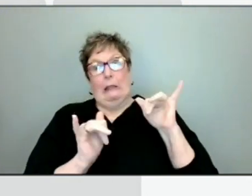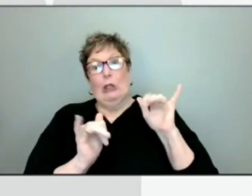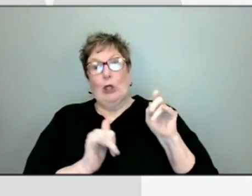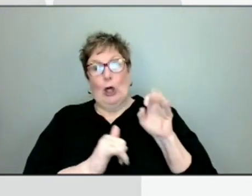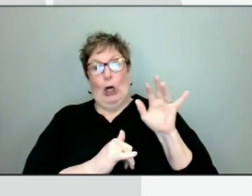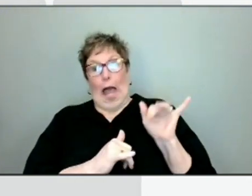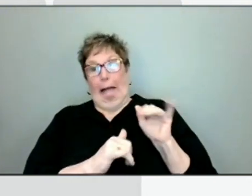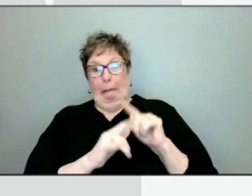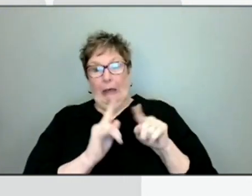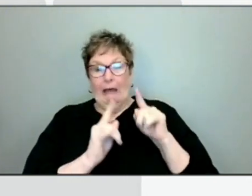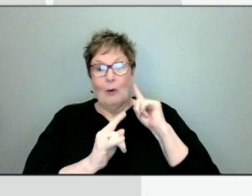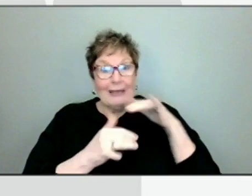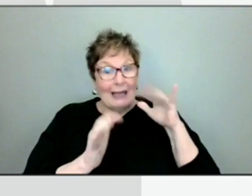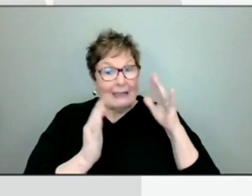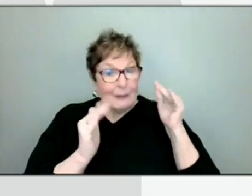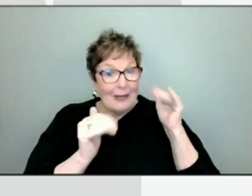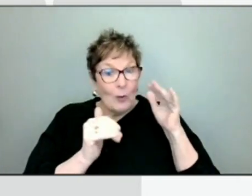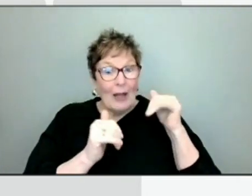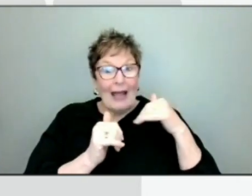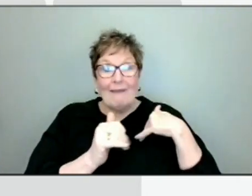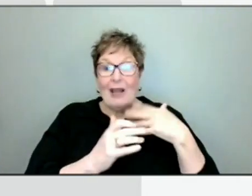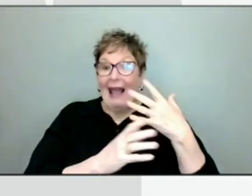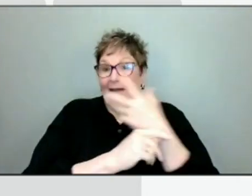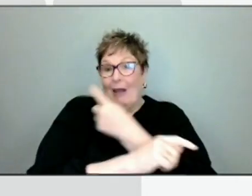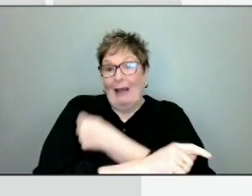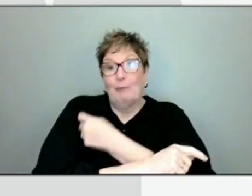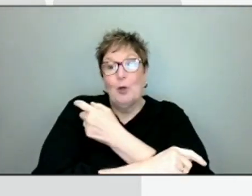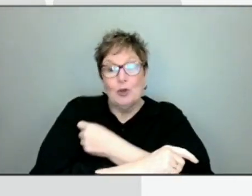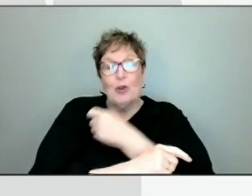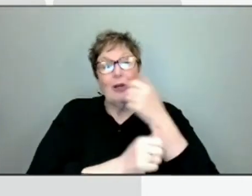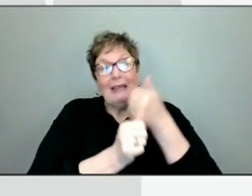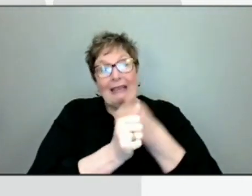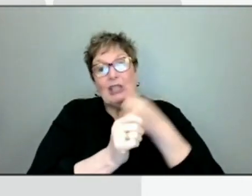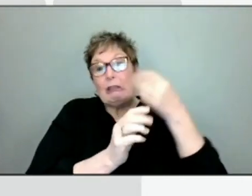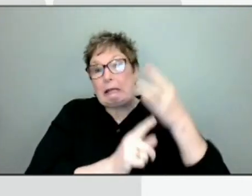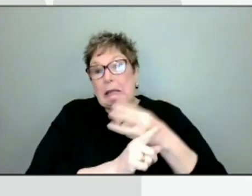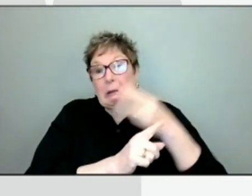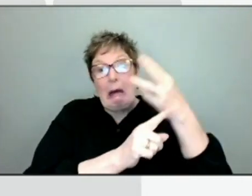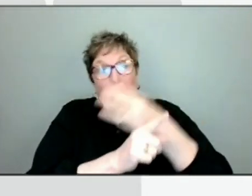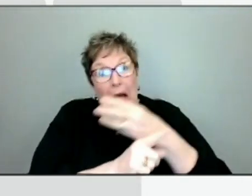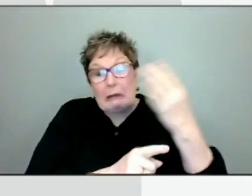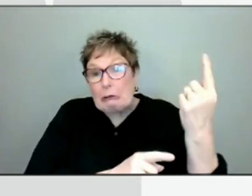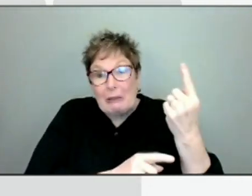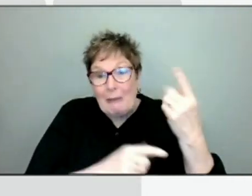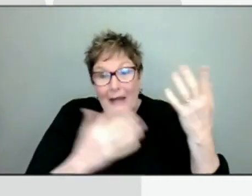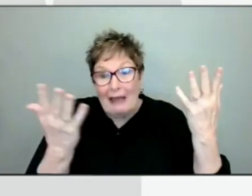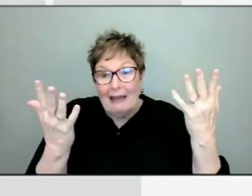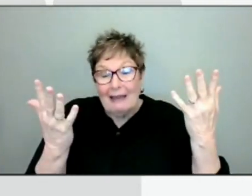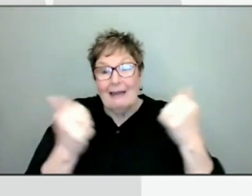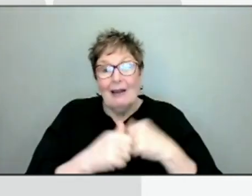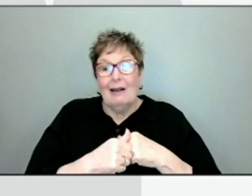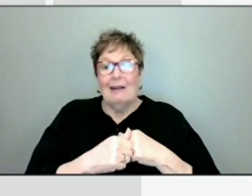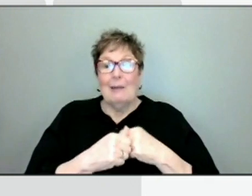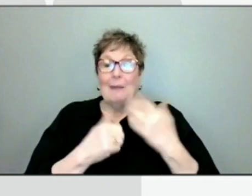where we're anticipating getting boostered every six months now? Or is this still maybe just going to be a yearly